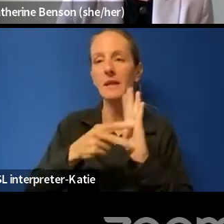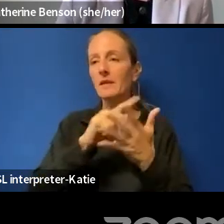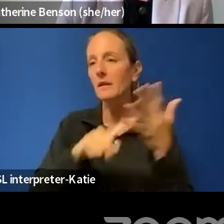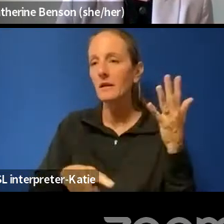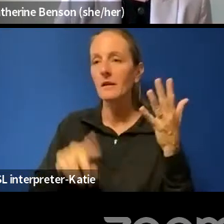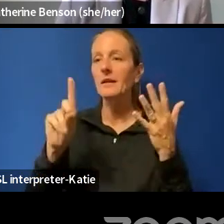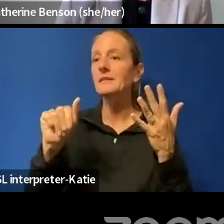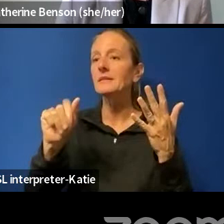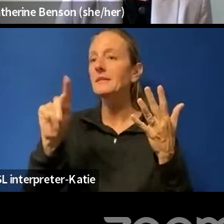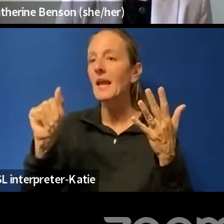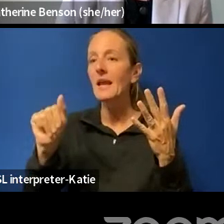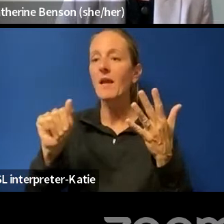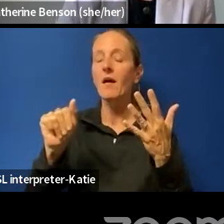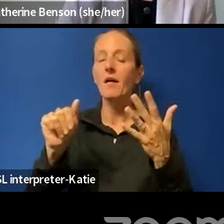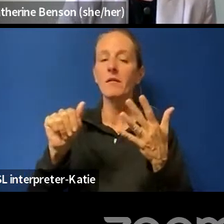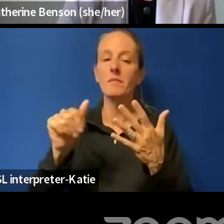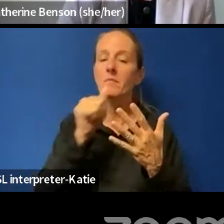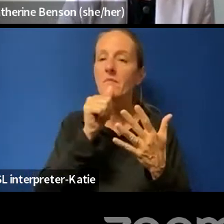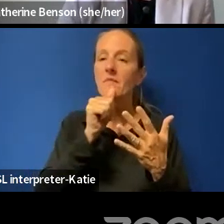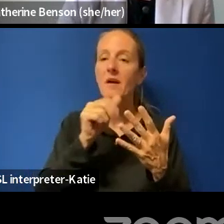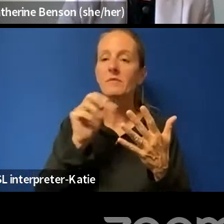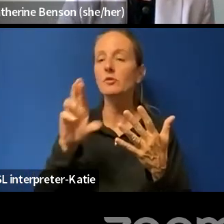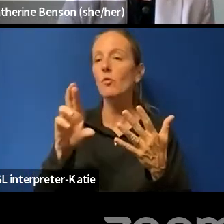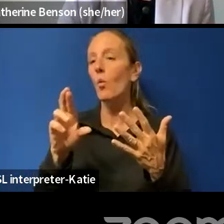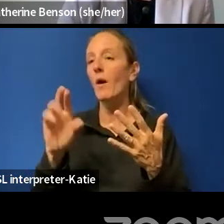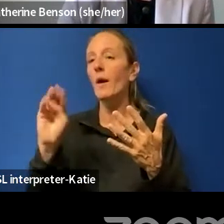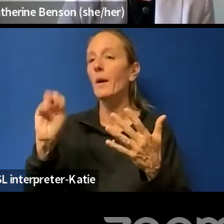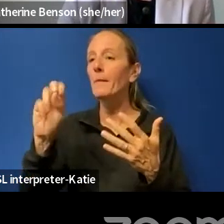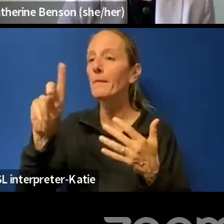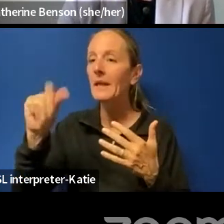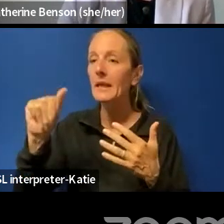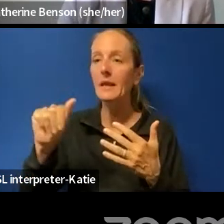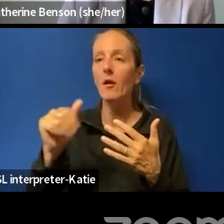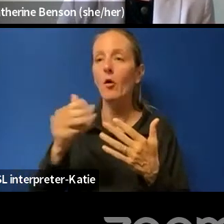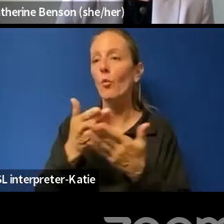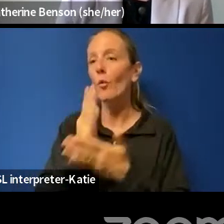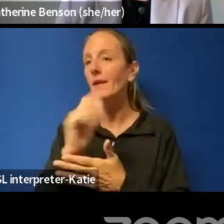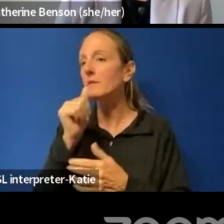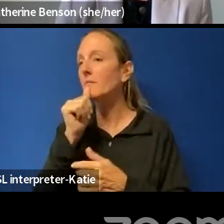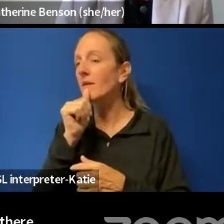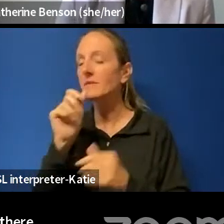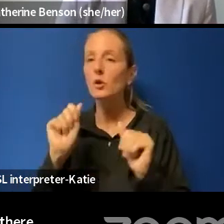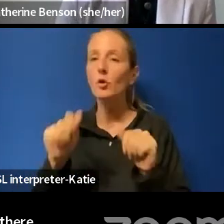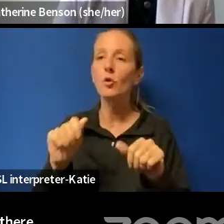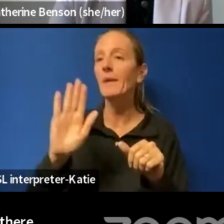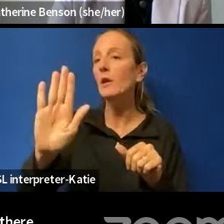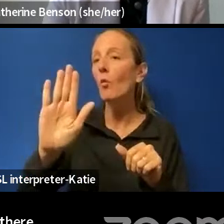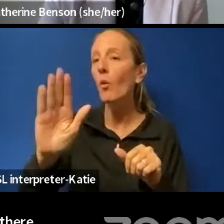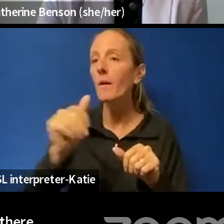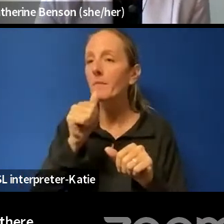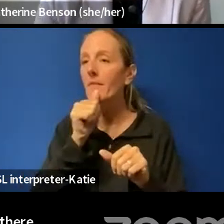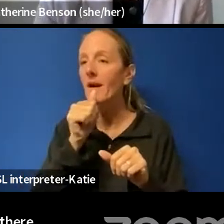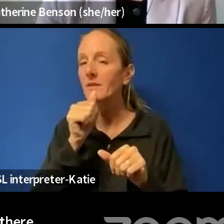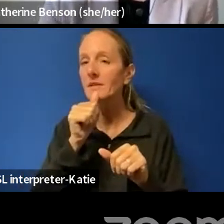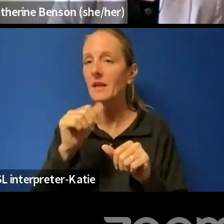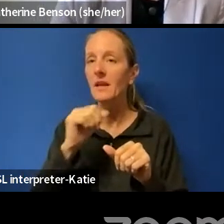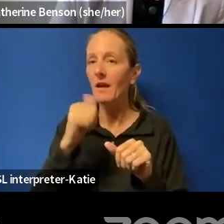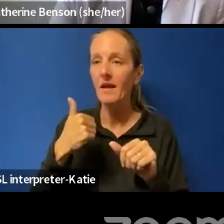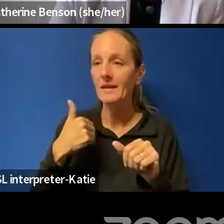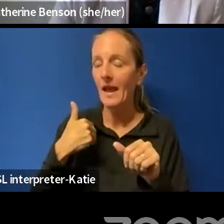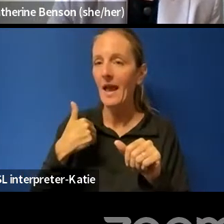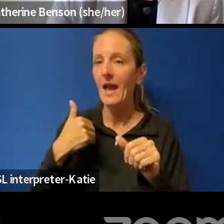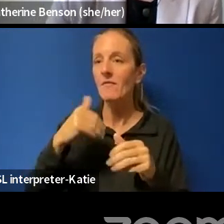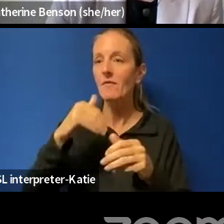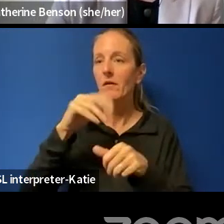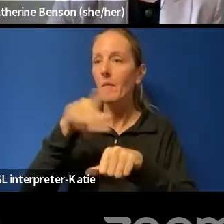Examples you were discussing earlier can be the media's rights of privacy. It can be your rights of privacy, not to have a principle without reason, search